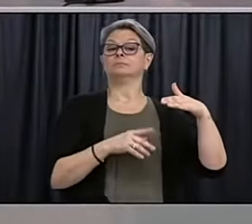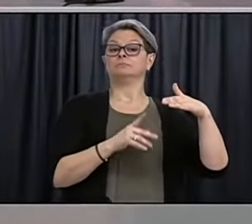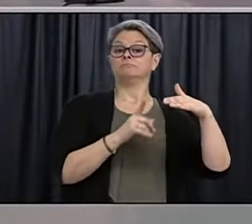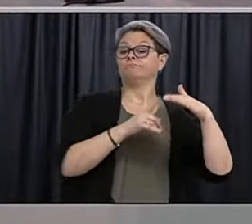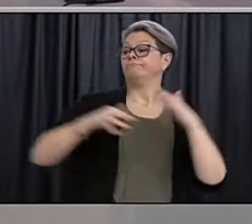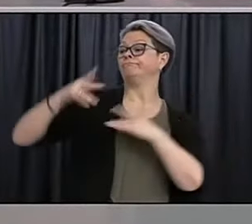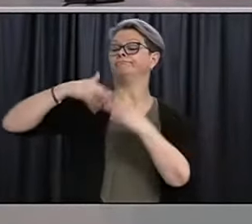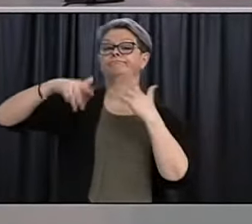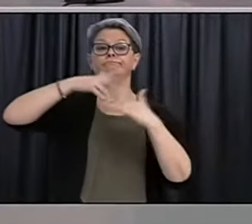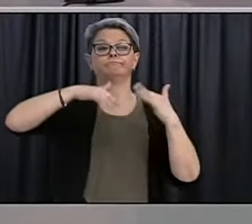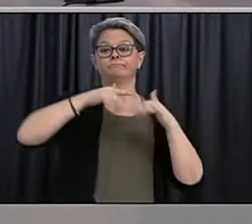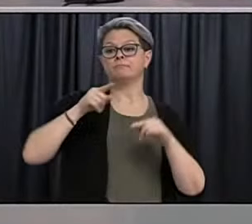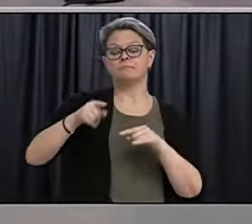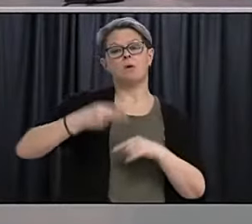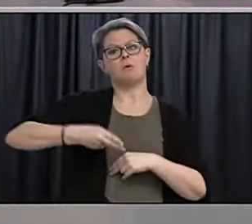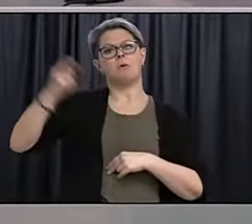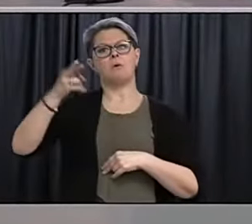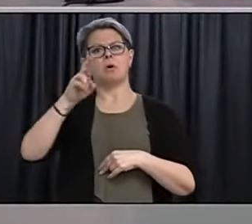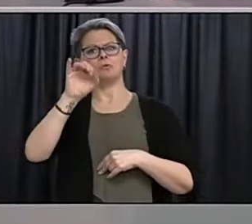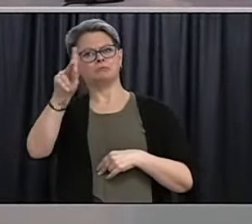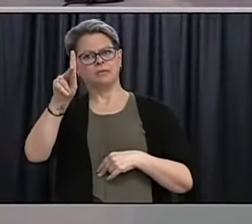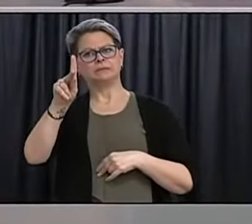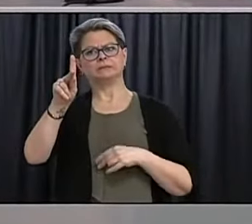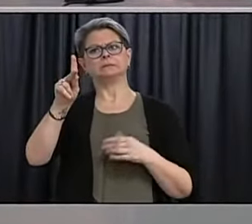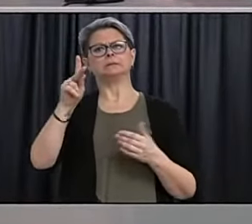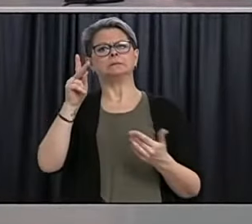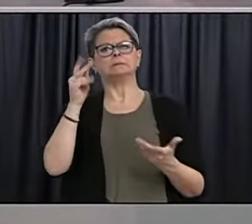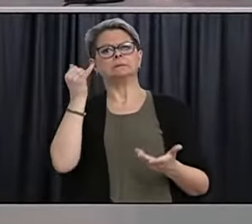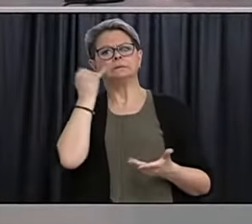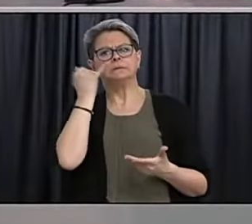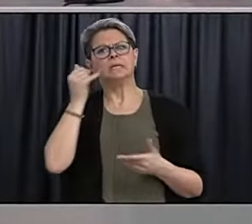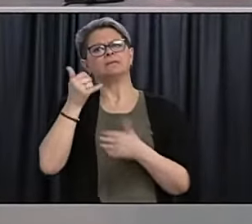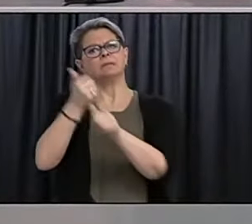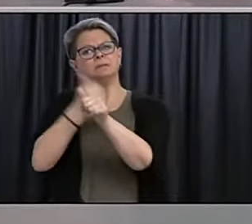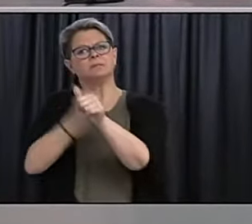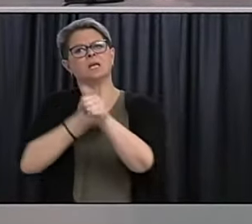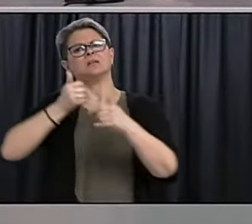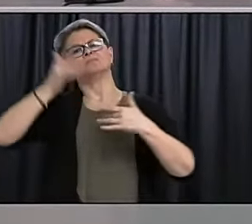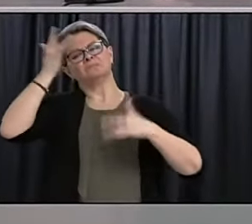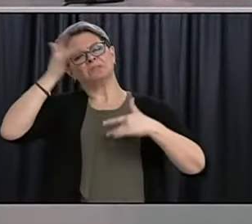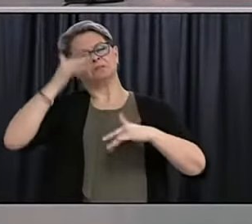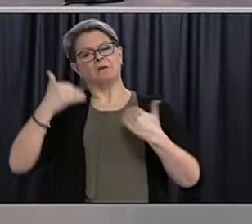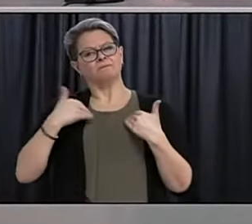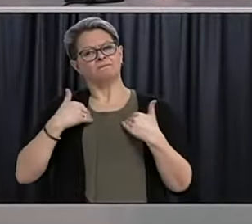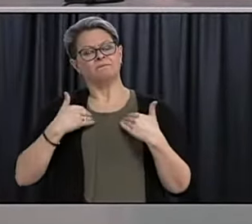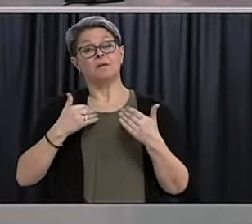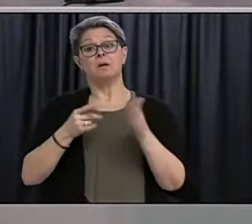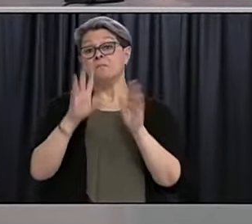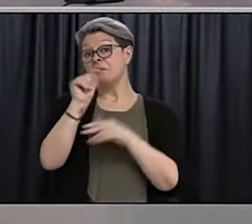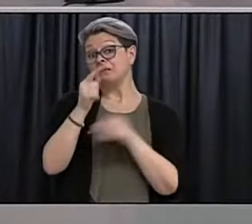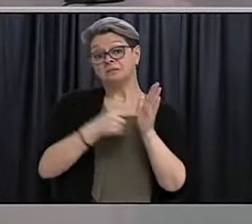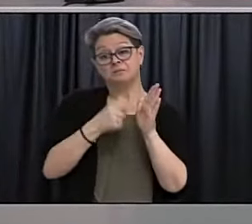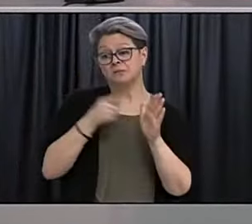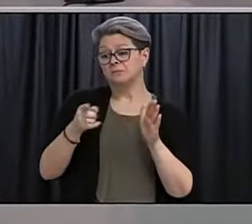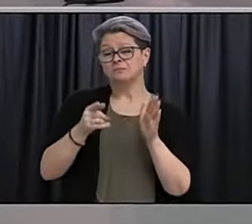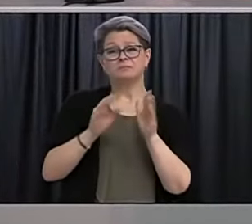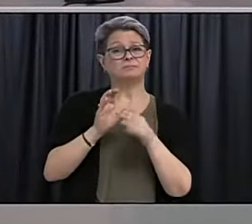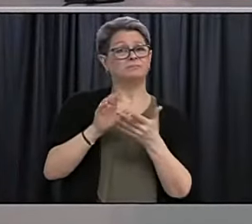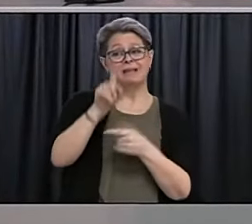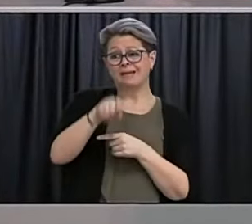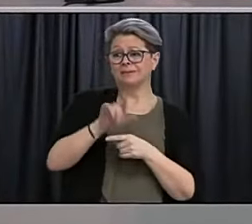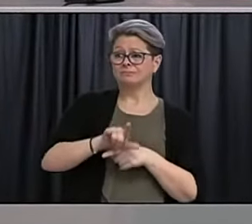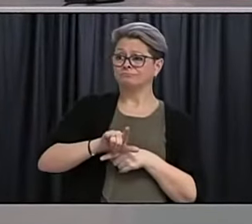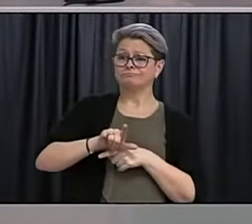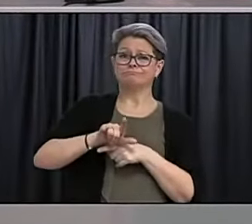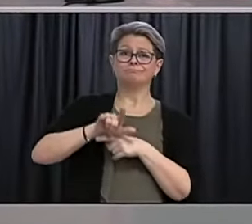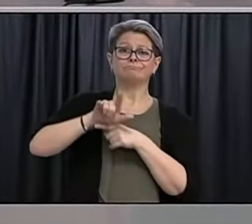of any number of medical conditions that they have, but then who are also kind of forced to travel three times a week or